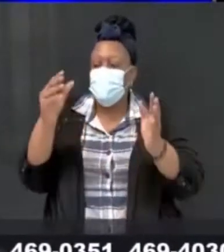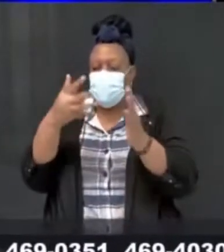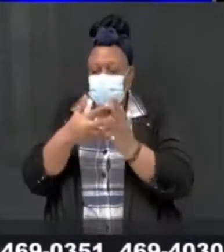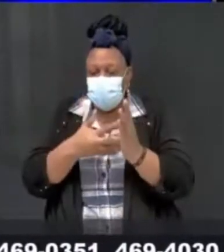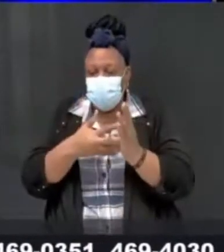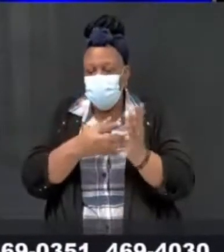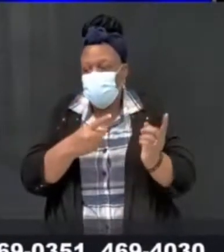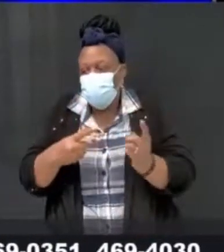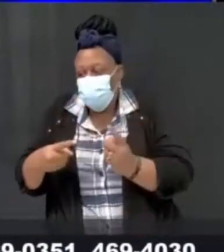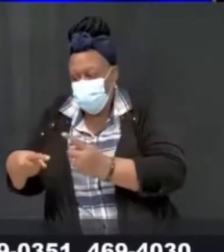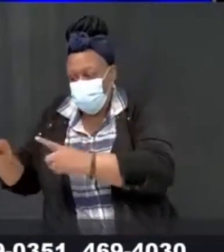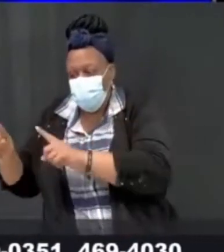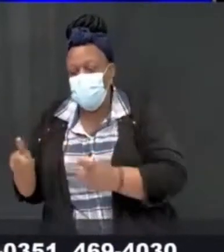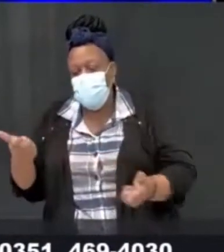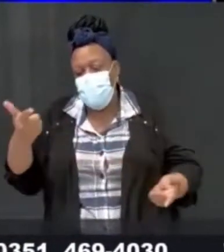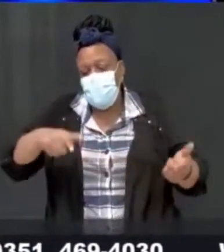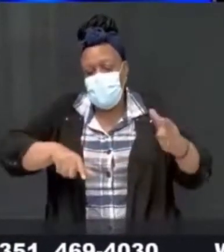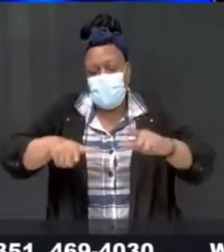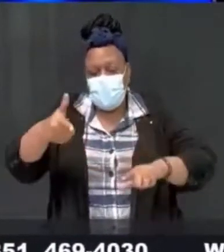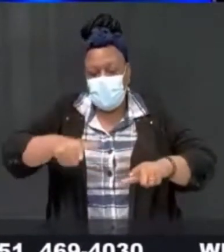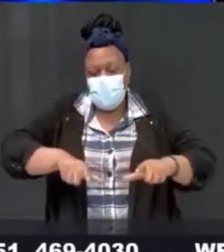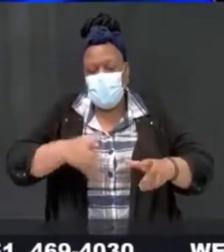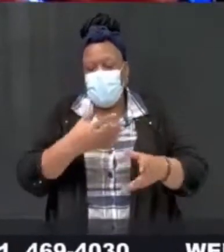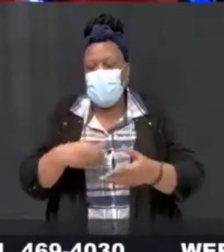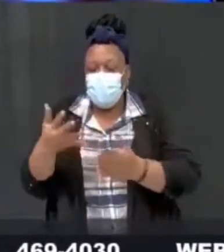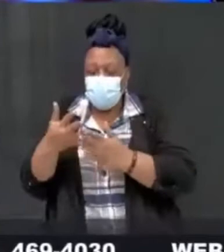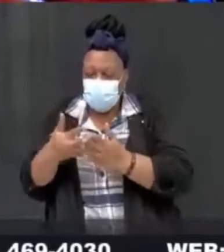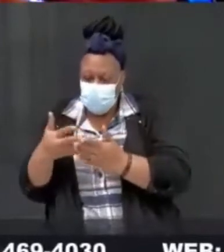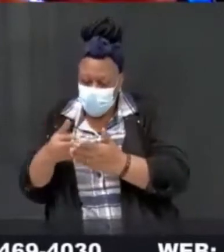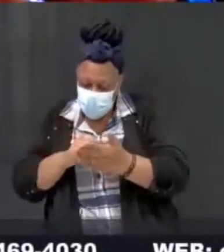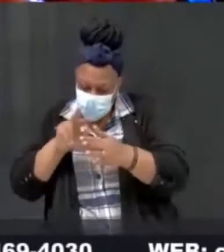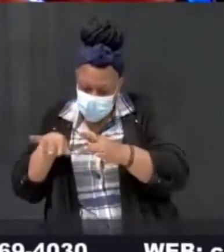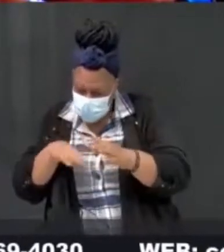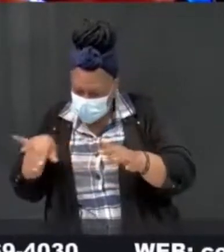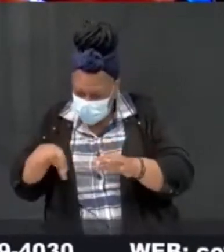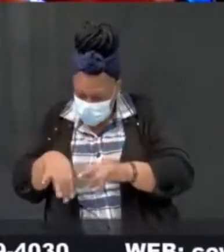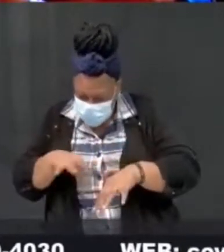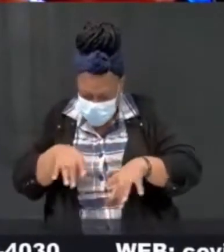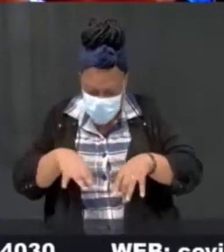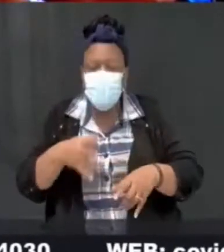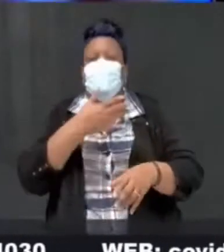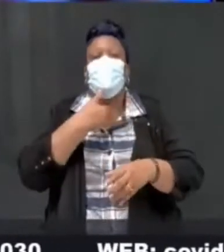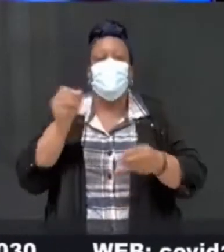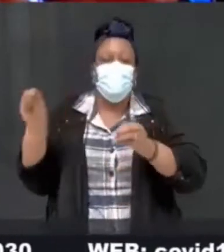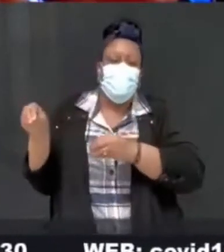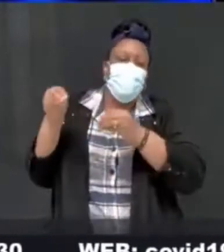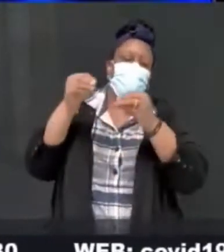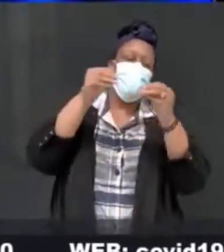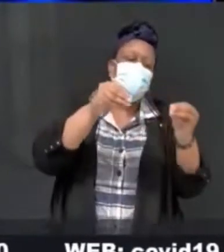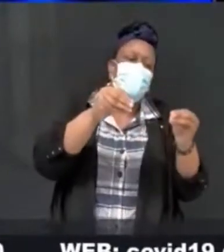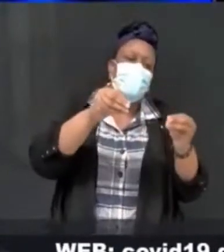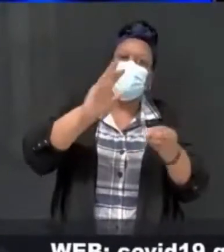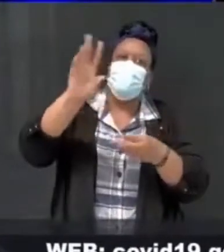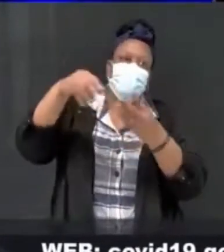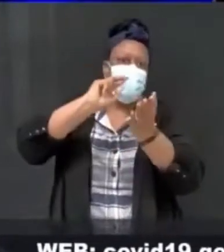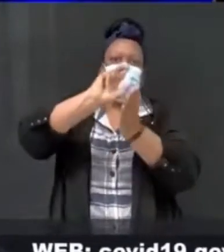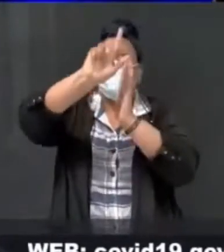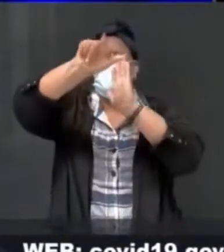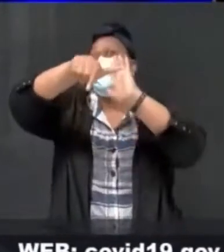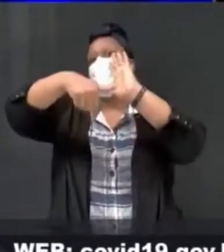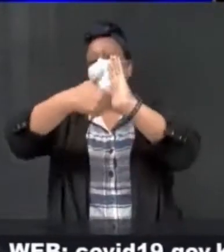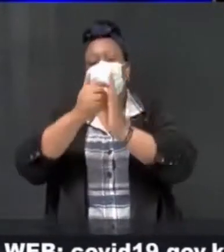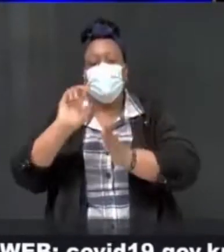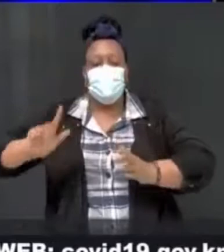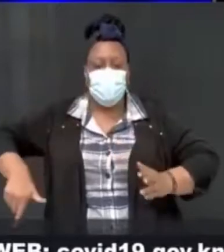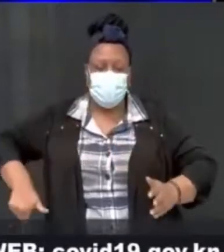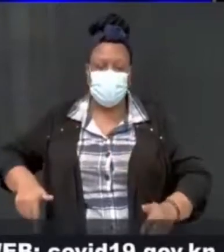those are the ones that we do. Or you also have the antigen test, which is a rapid antigen test. Now, let me – I know I might be